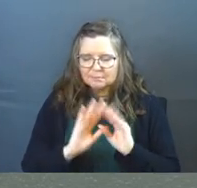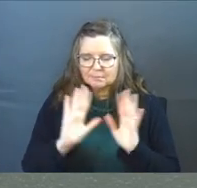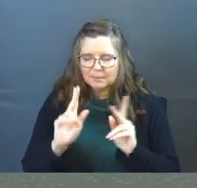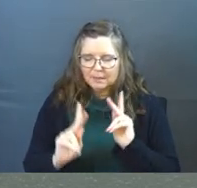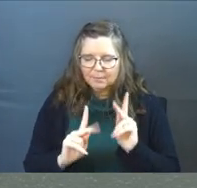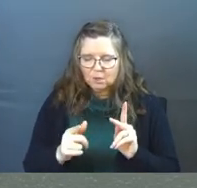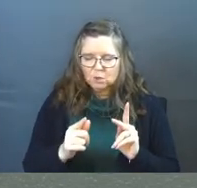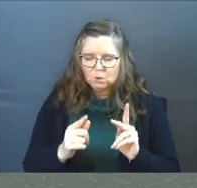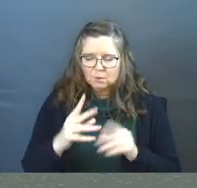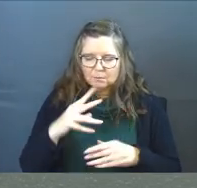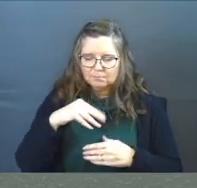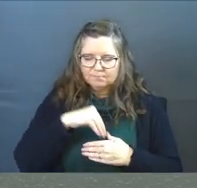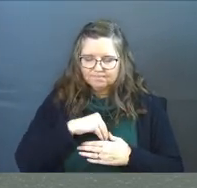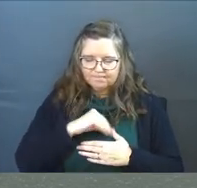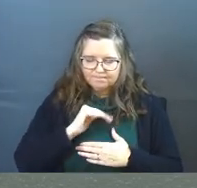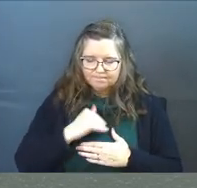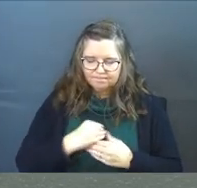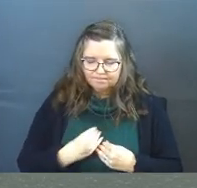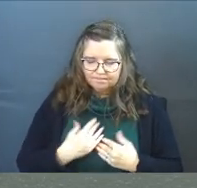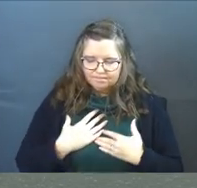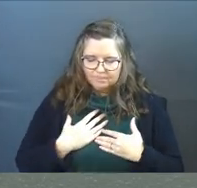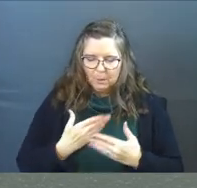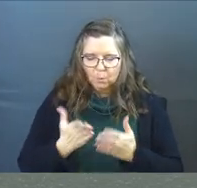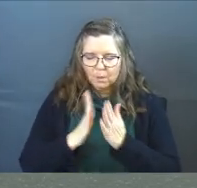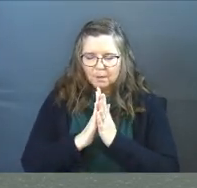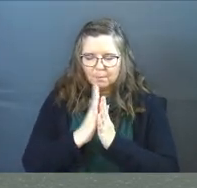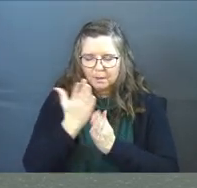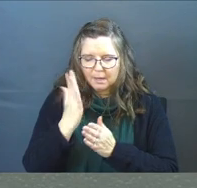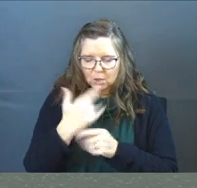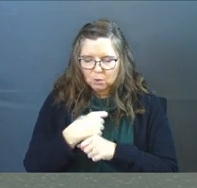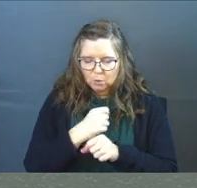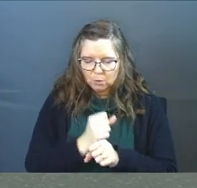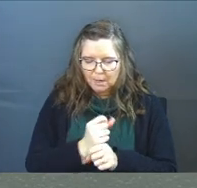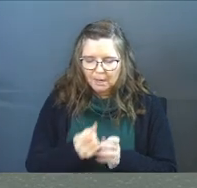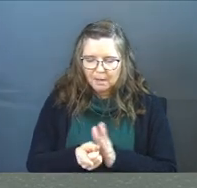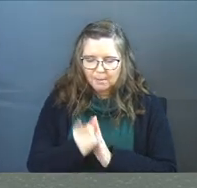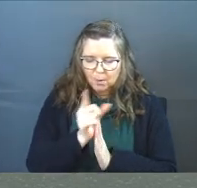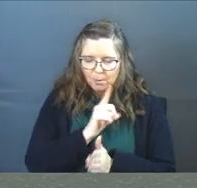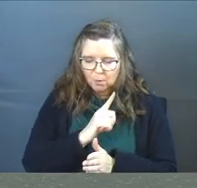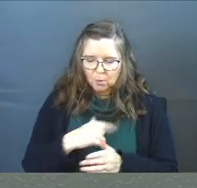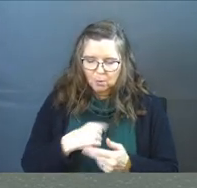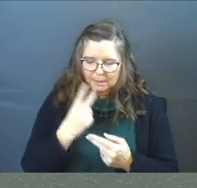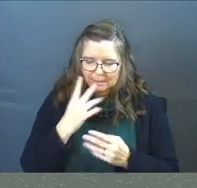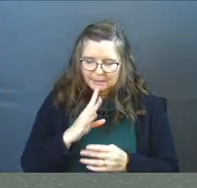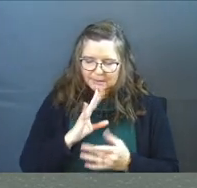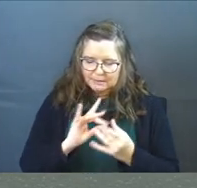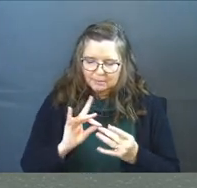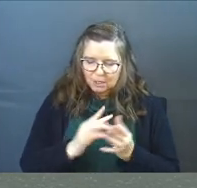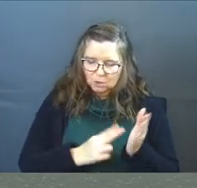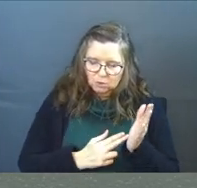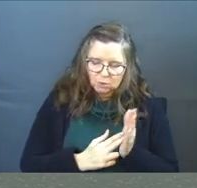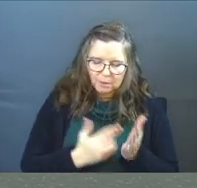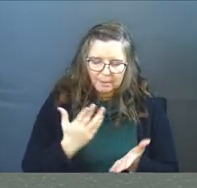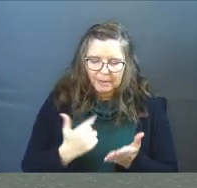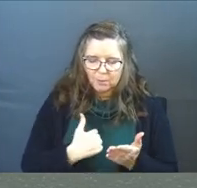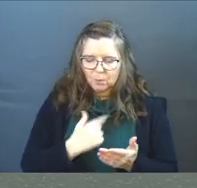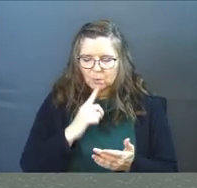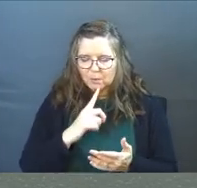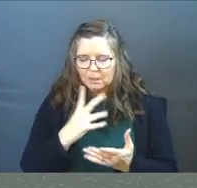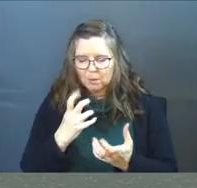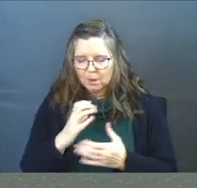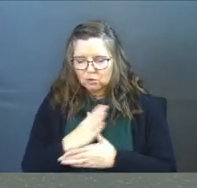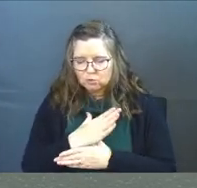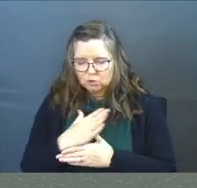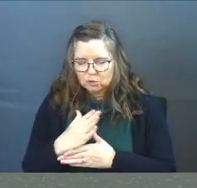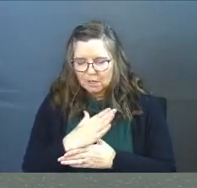people that you're stirring in, Holy Spirit. We pray, God, that you would create moments, Lord, where we can speak a truth that maybe we desperately